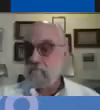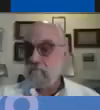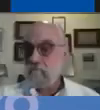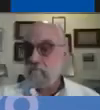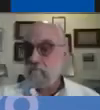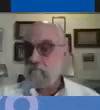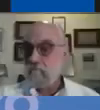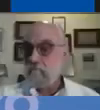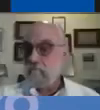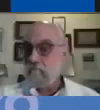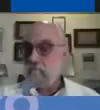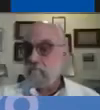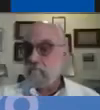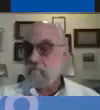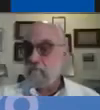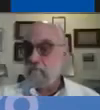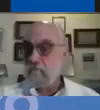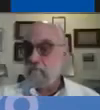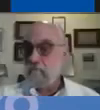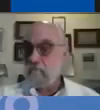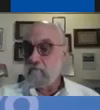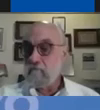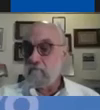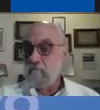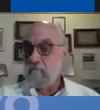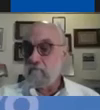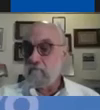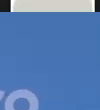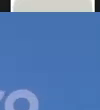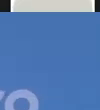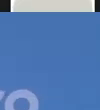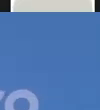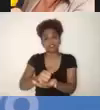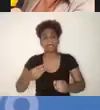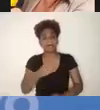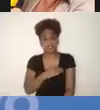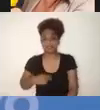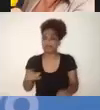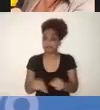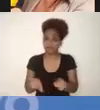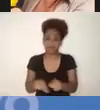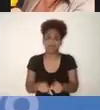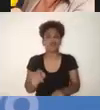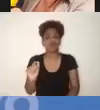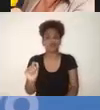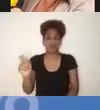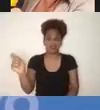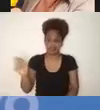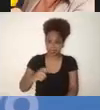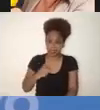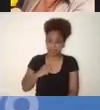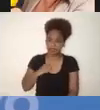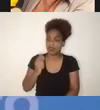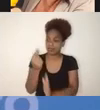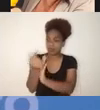ministers of education and development to protect education financing and agree on priority action to